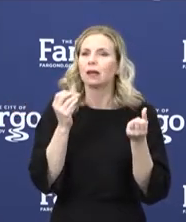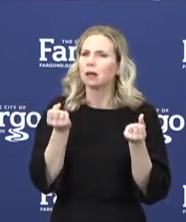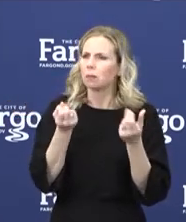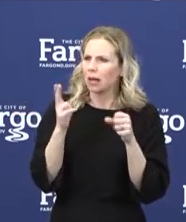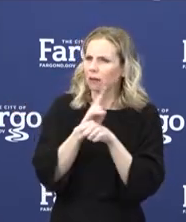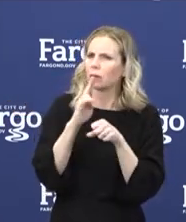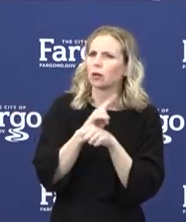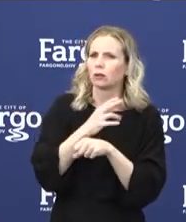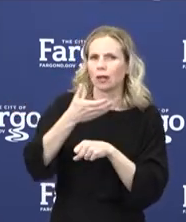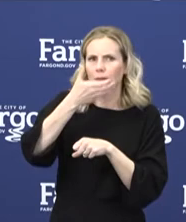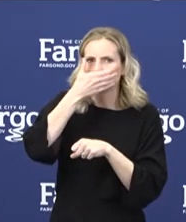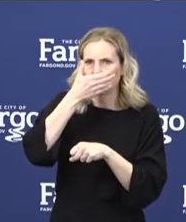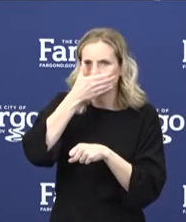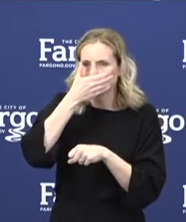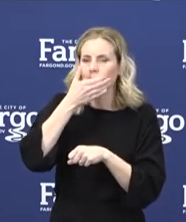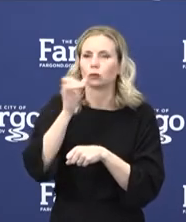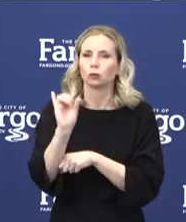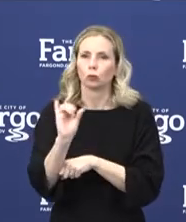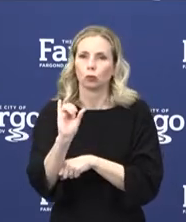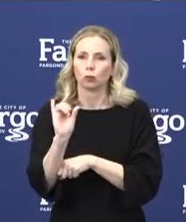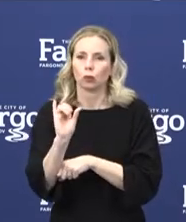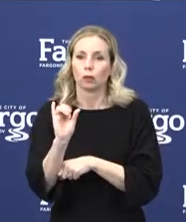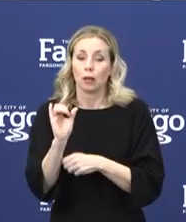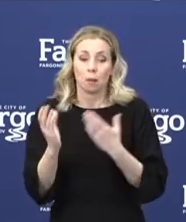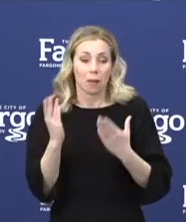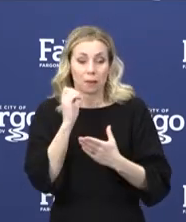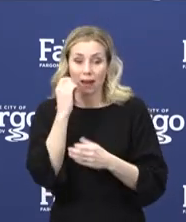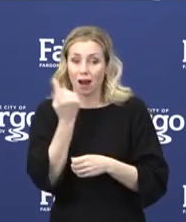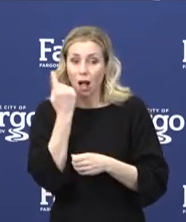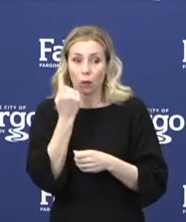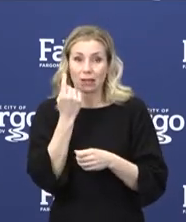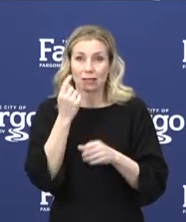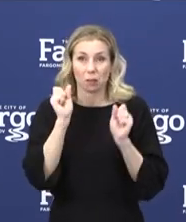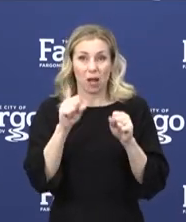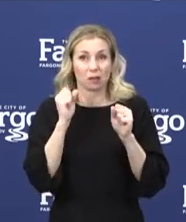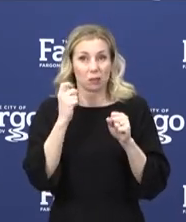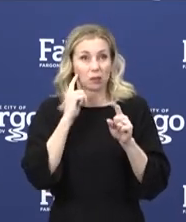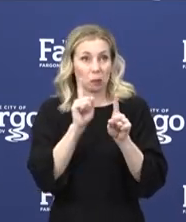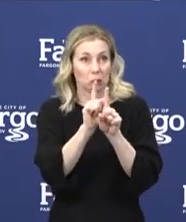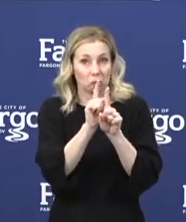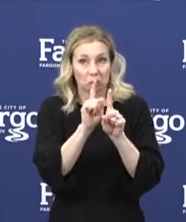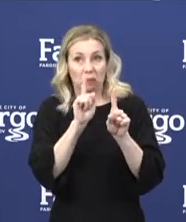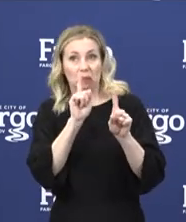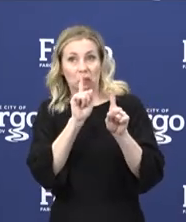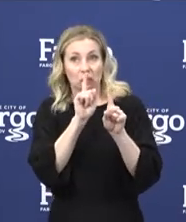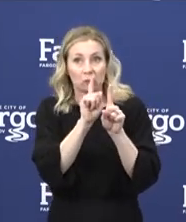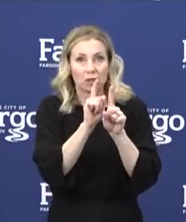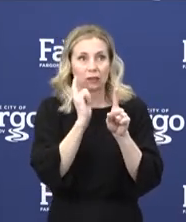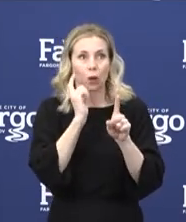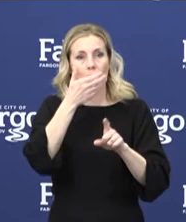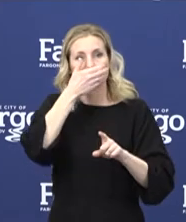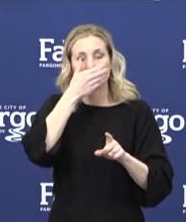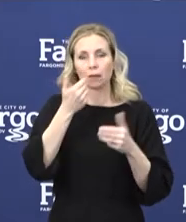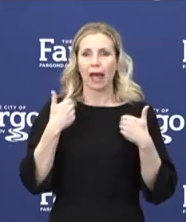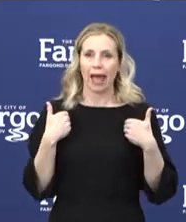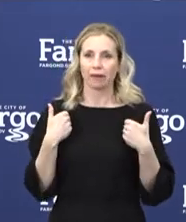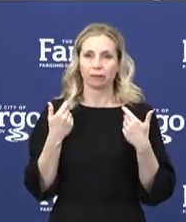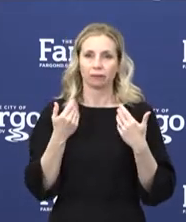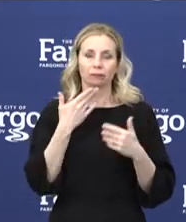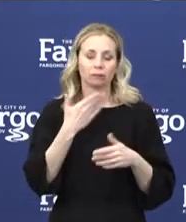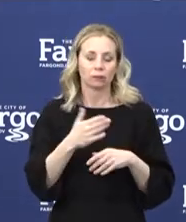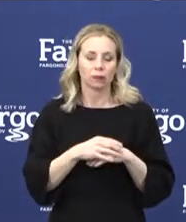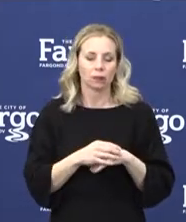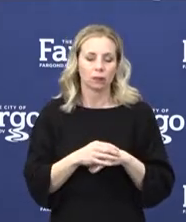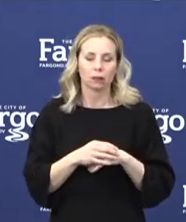coverings in those stores where it may not always be possible to maintain six feet distance from each other. Grocery stores are implementing